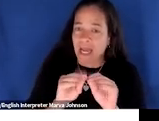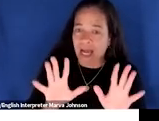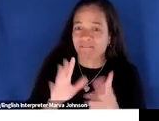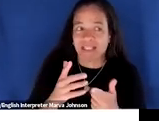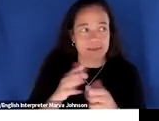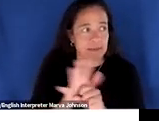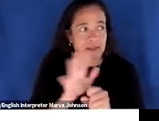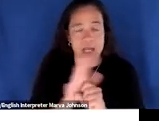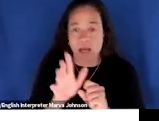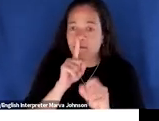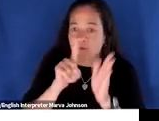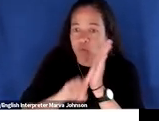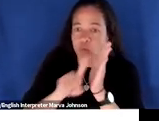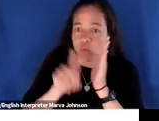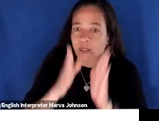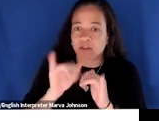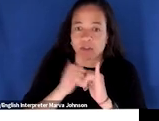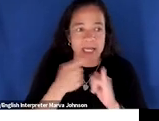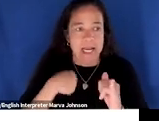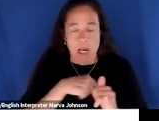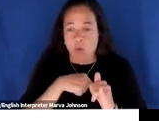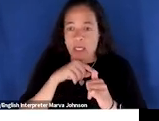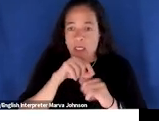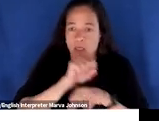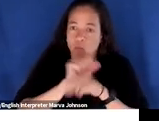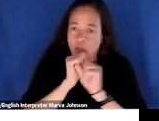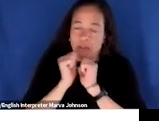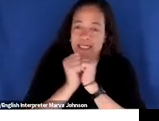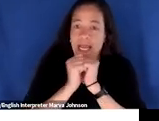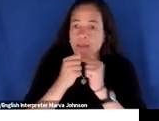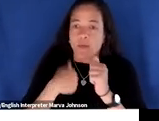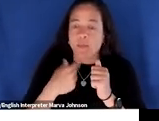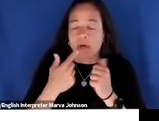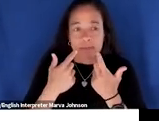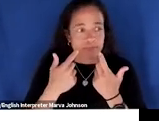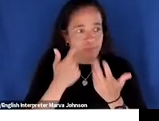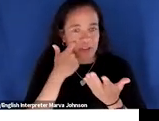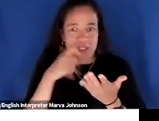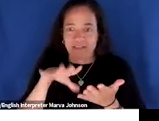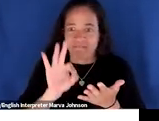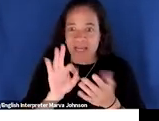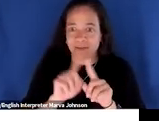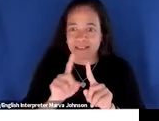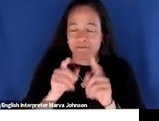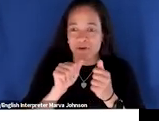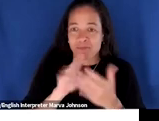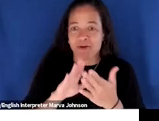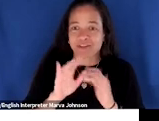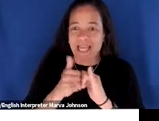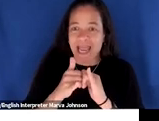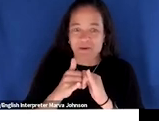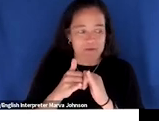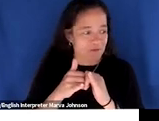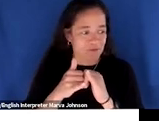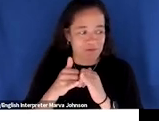in the ways that we work together we're just starting to find more and more ways to collaborate on this stuff and work across disciplines and i really hope